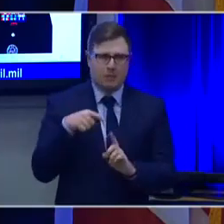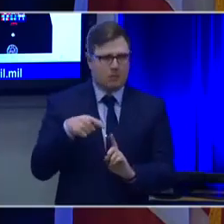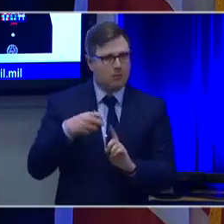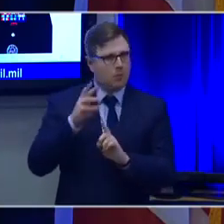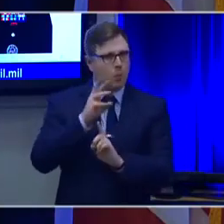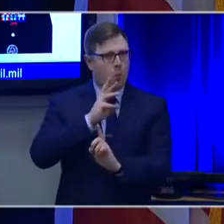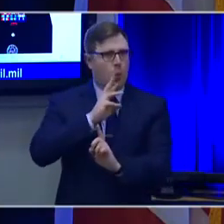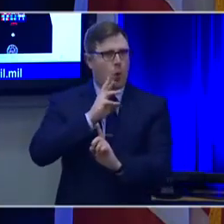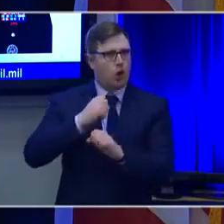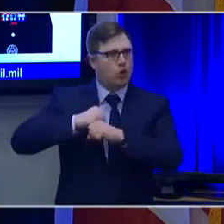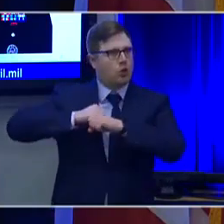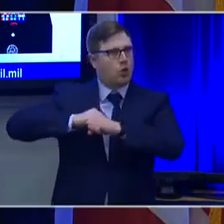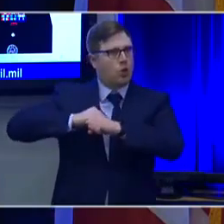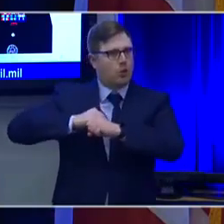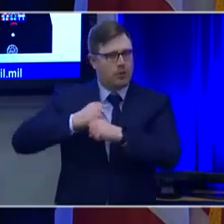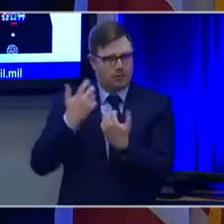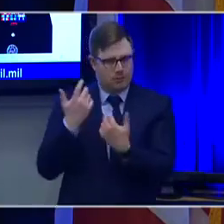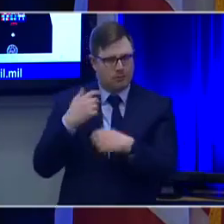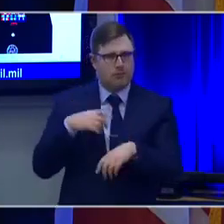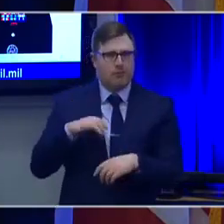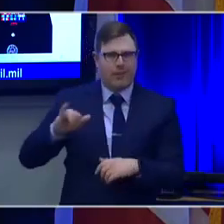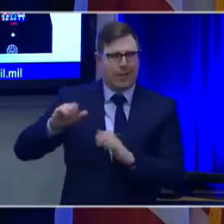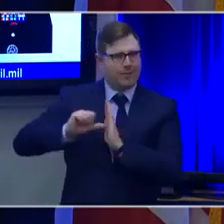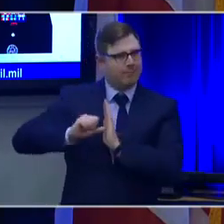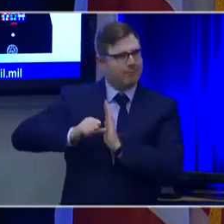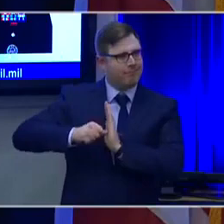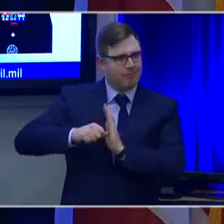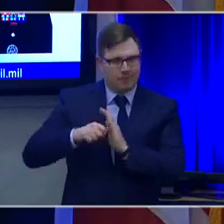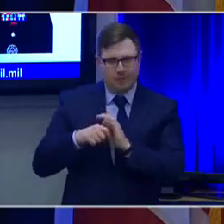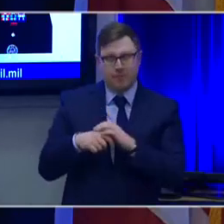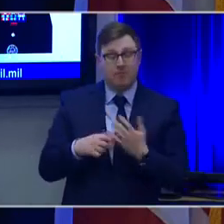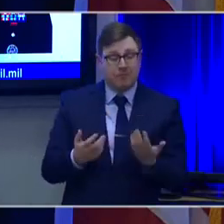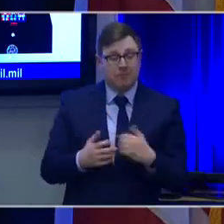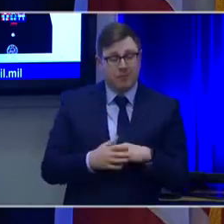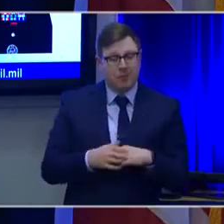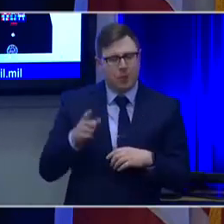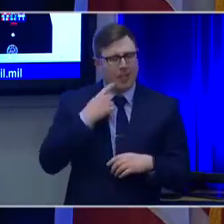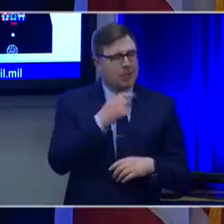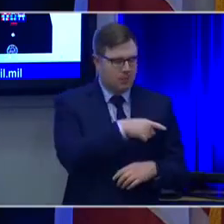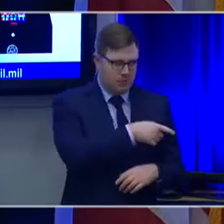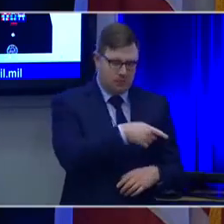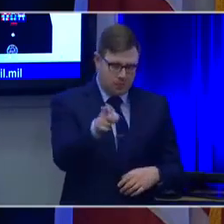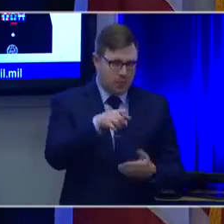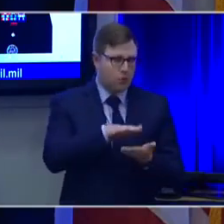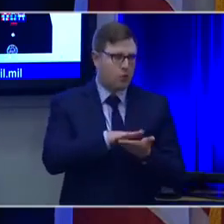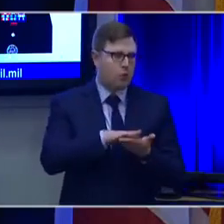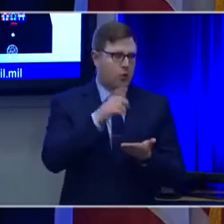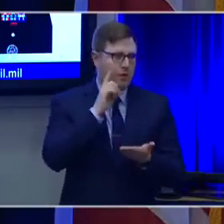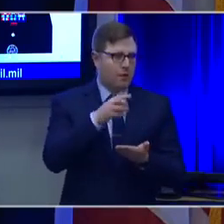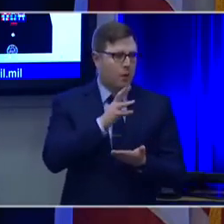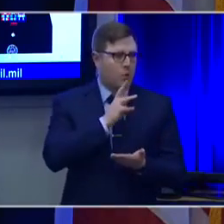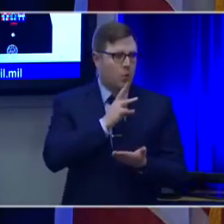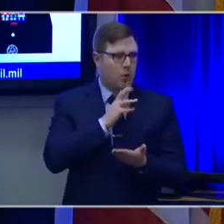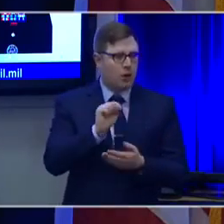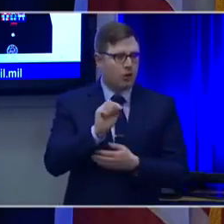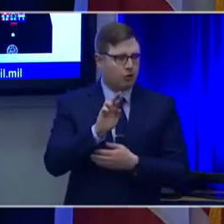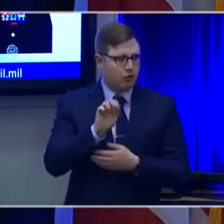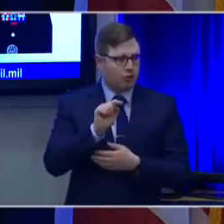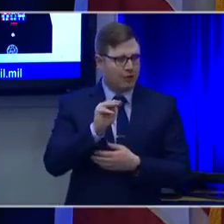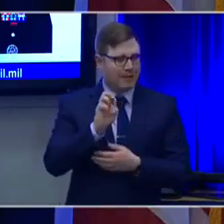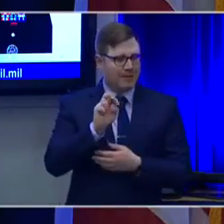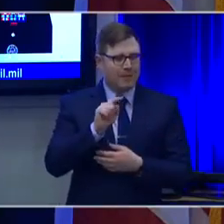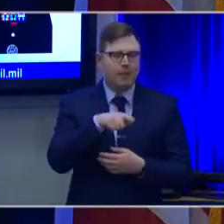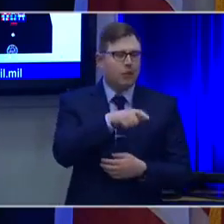world needs is water security. You're going to school for water treatment and not, you're not going to start filing lawsuits.